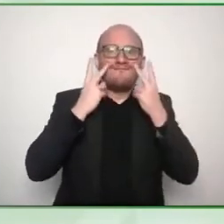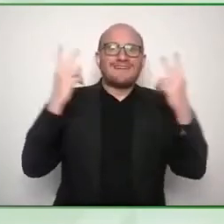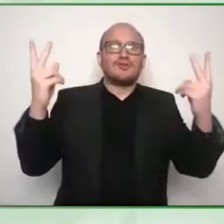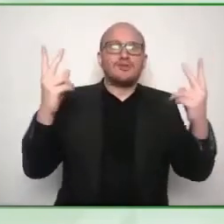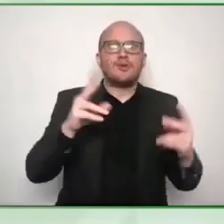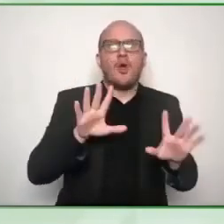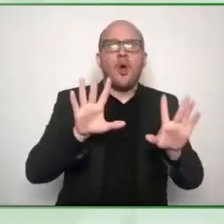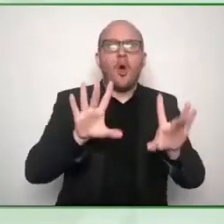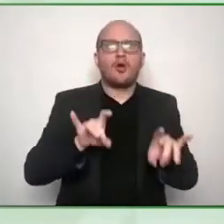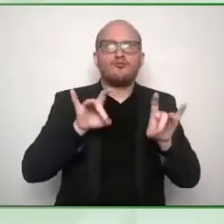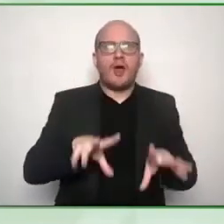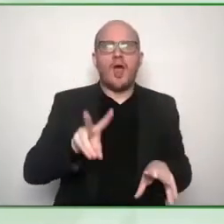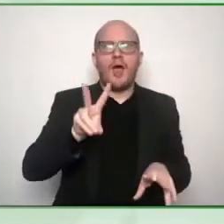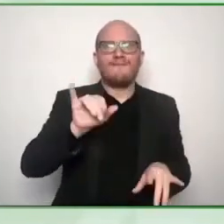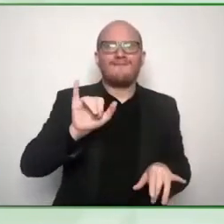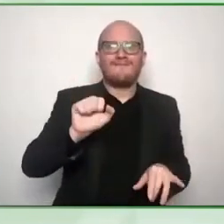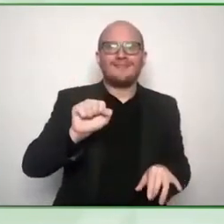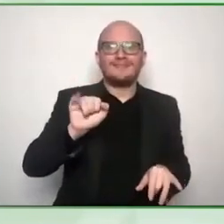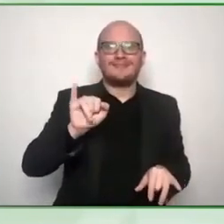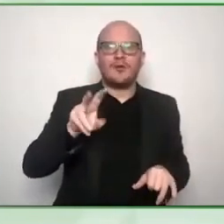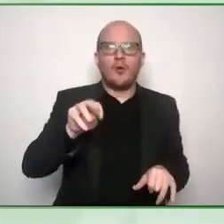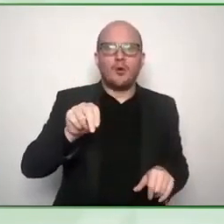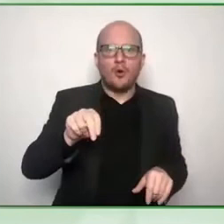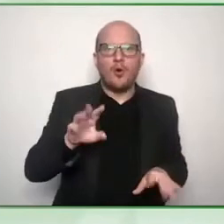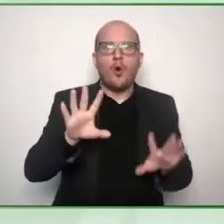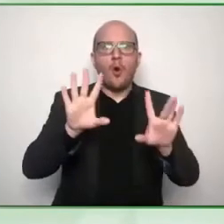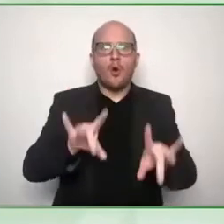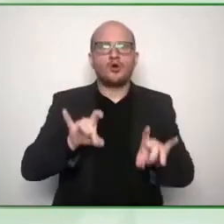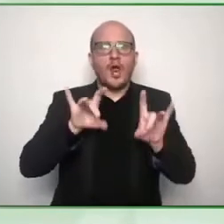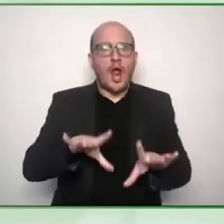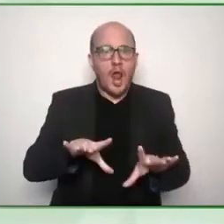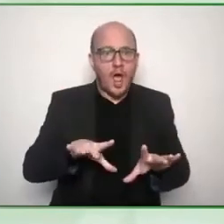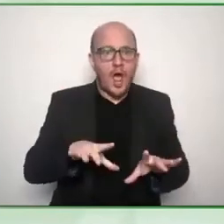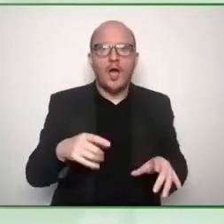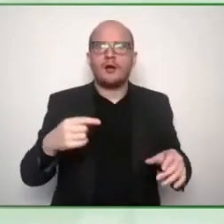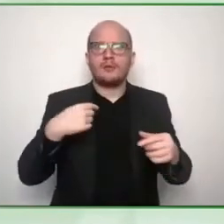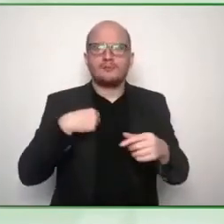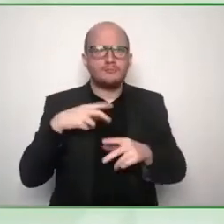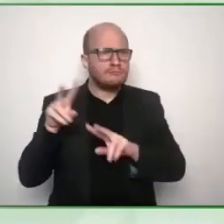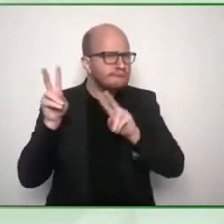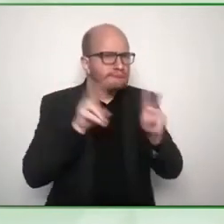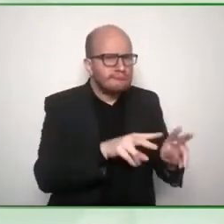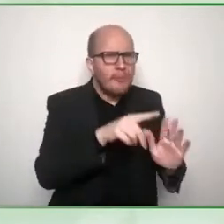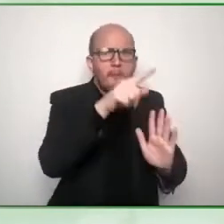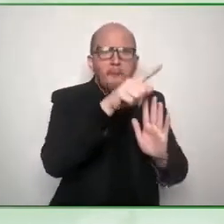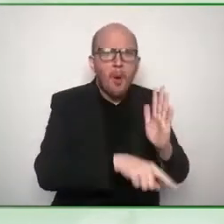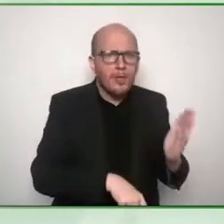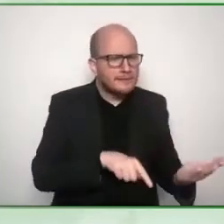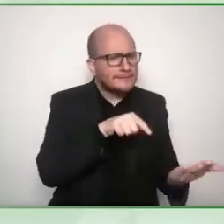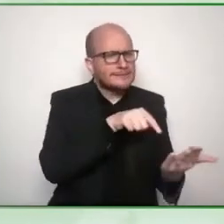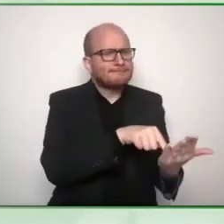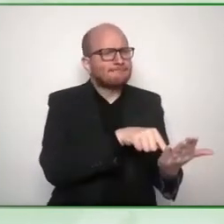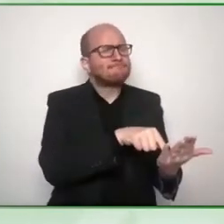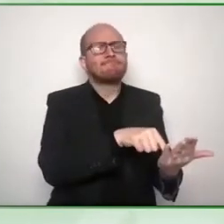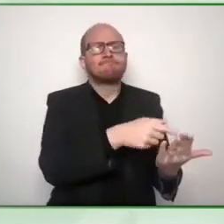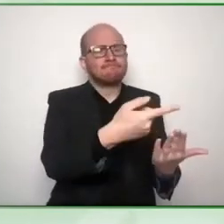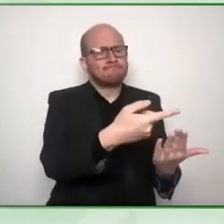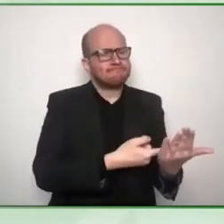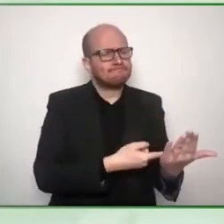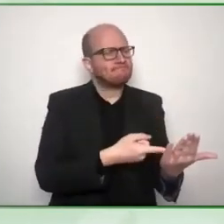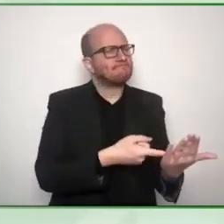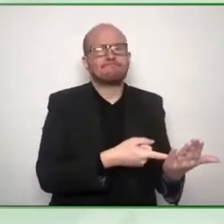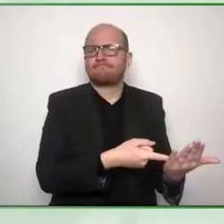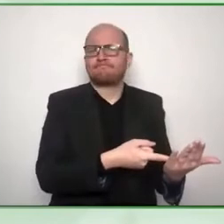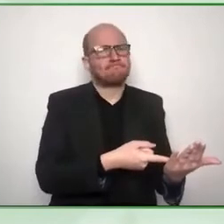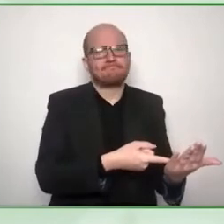and we also had an opportunity to align it with the disability inclusion act that was uh upcoming and of course